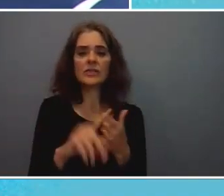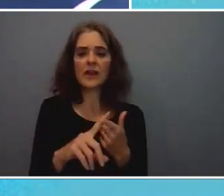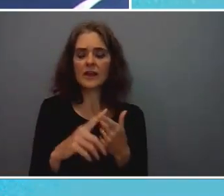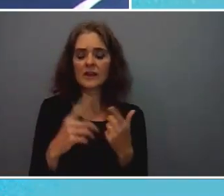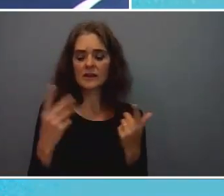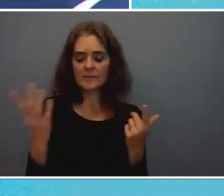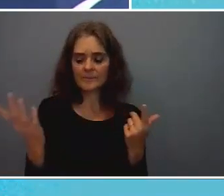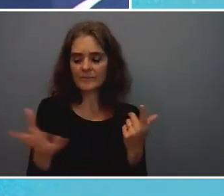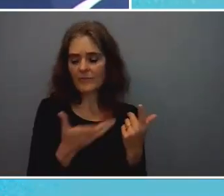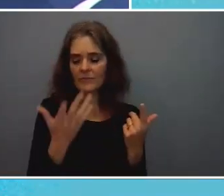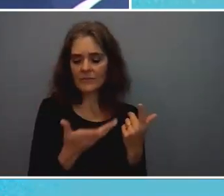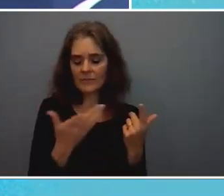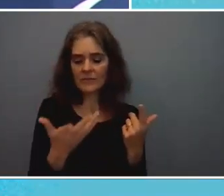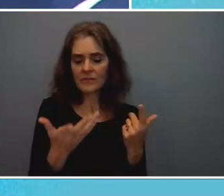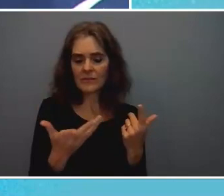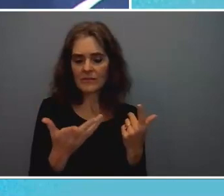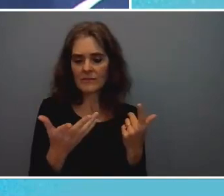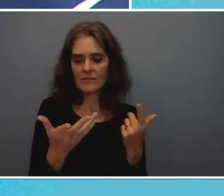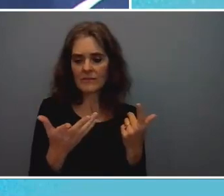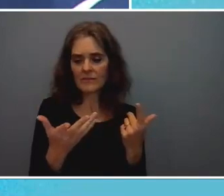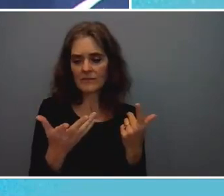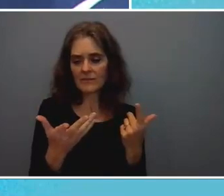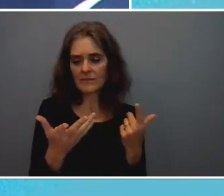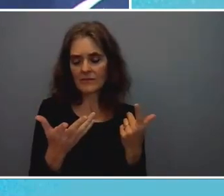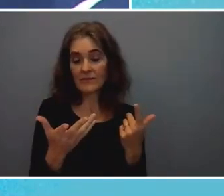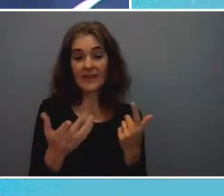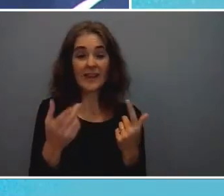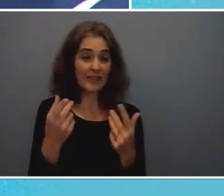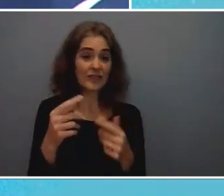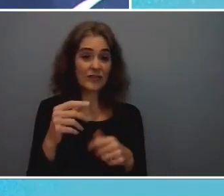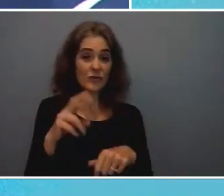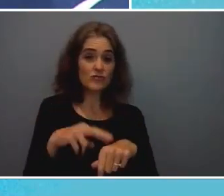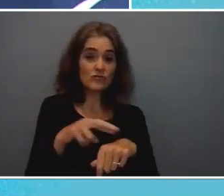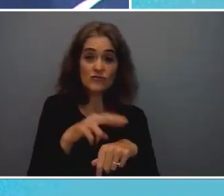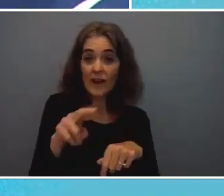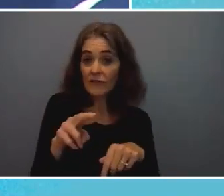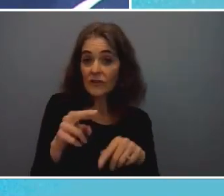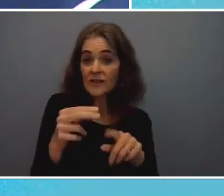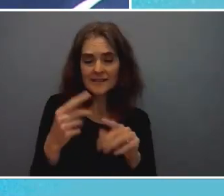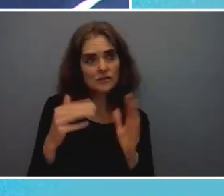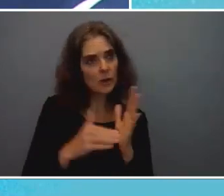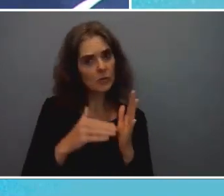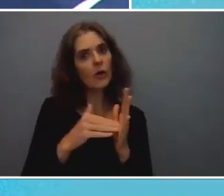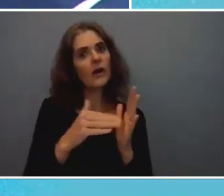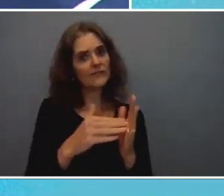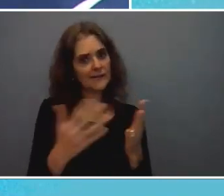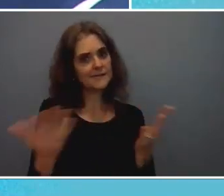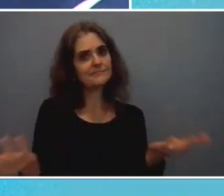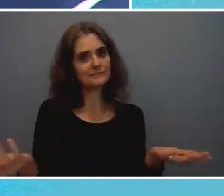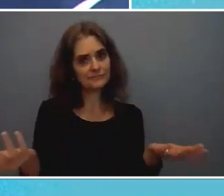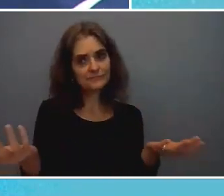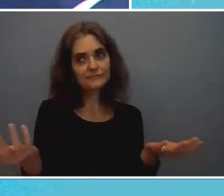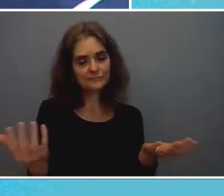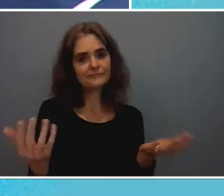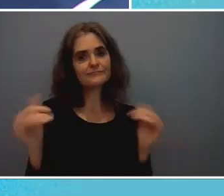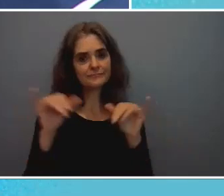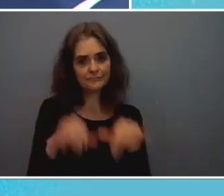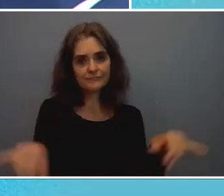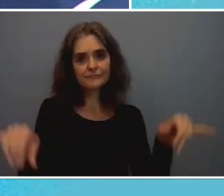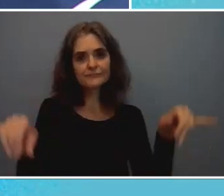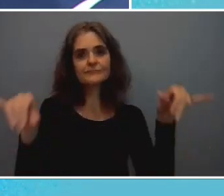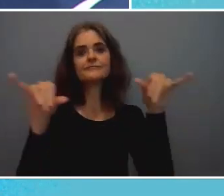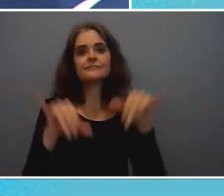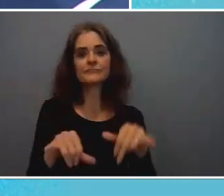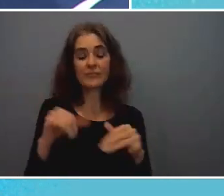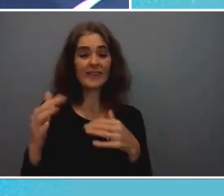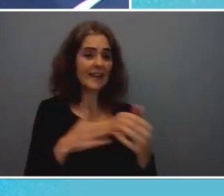this reference comes comes often uh so everybody recognizes even developed